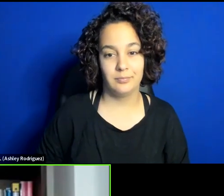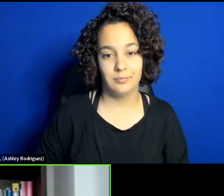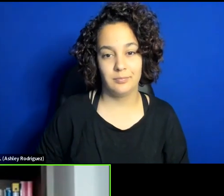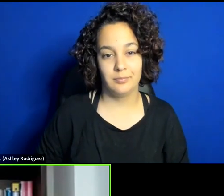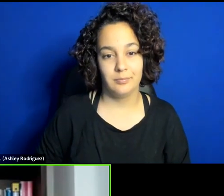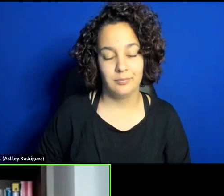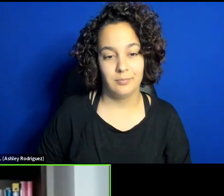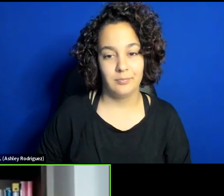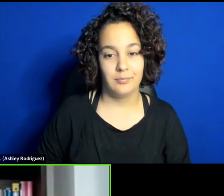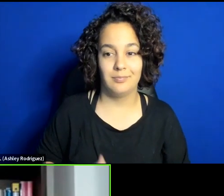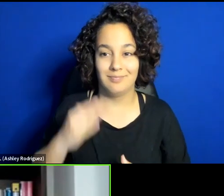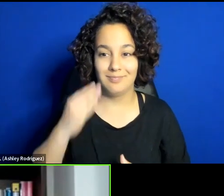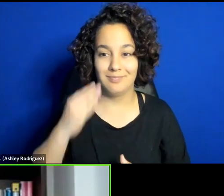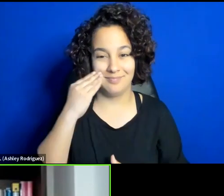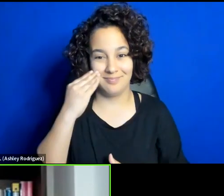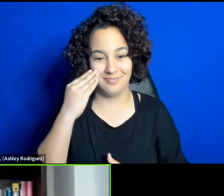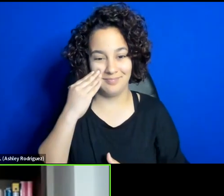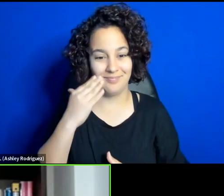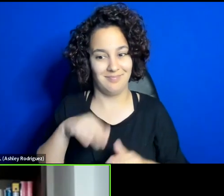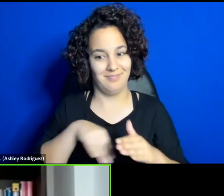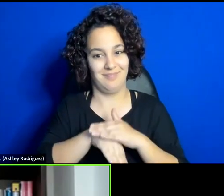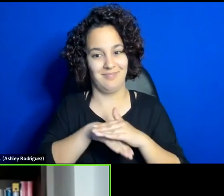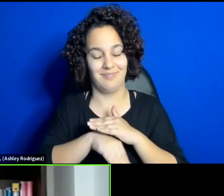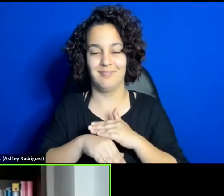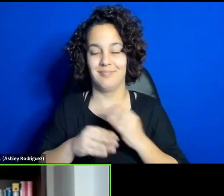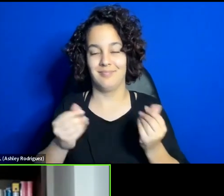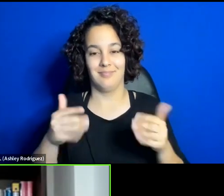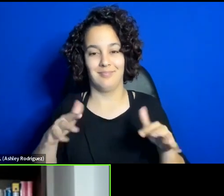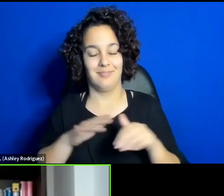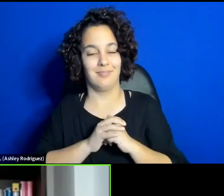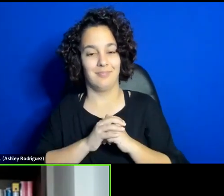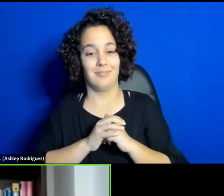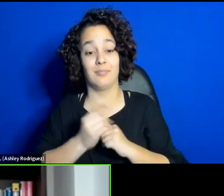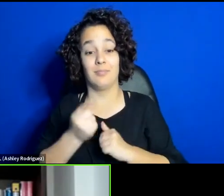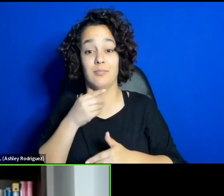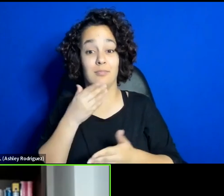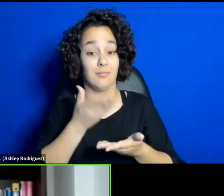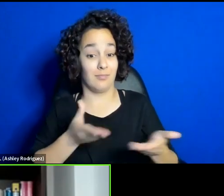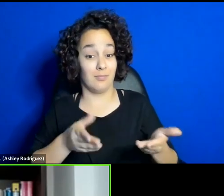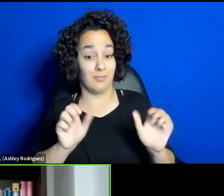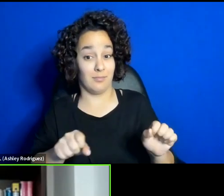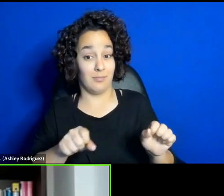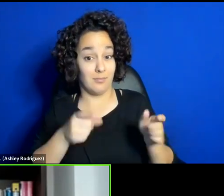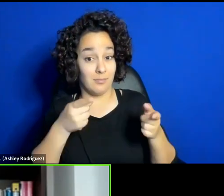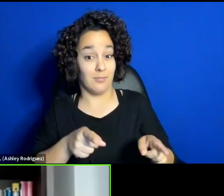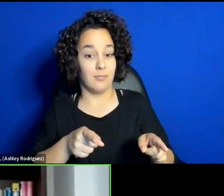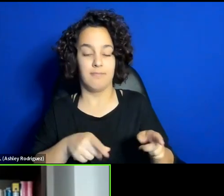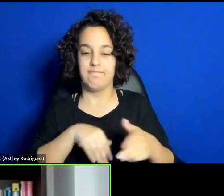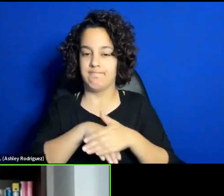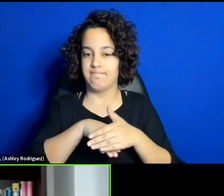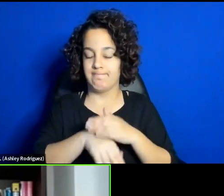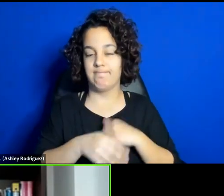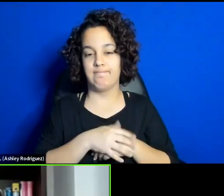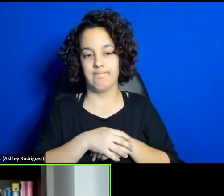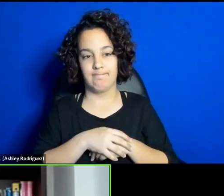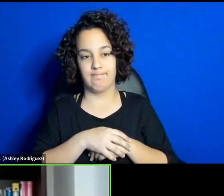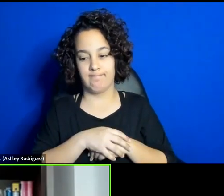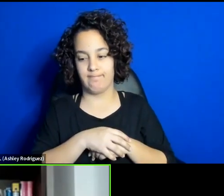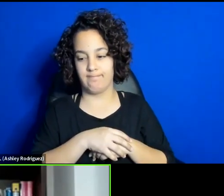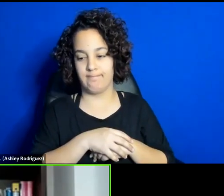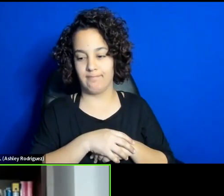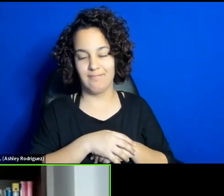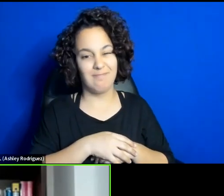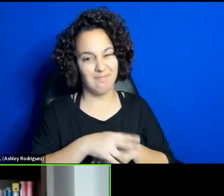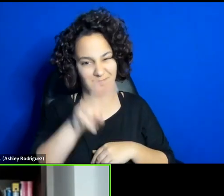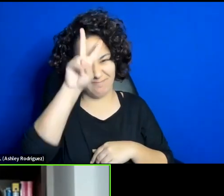access to material. Dr. One of the things that can happen is access, which is very stupid right now,